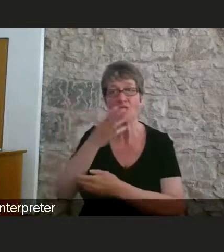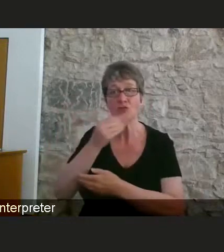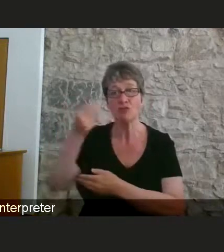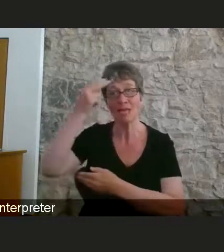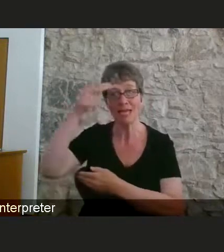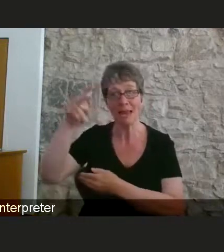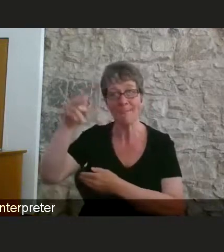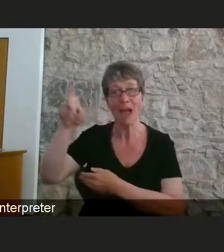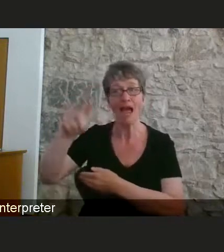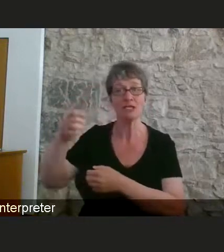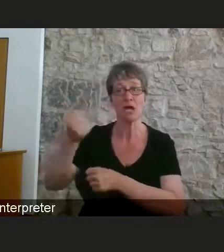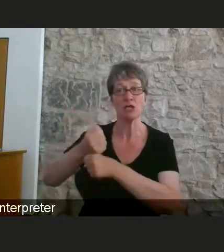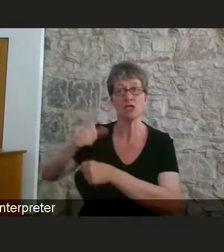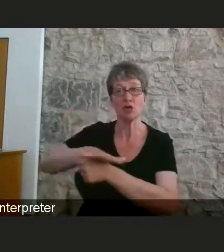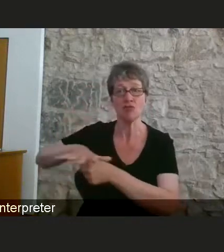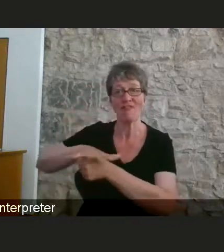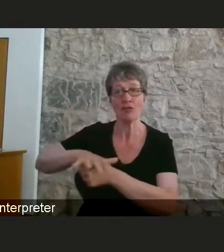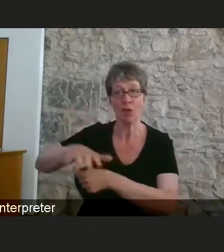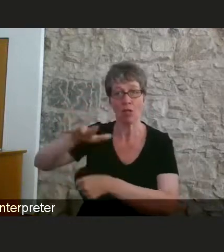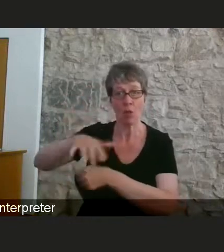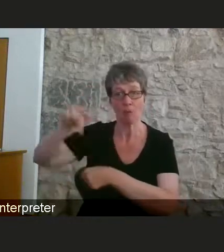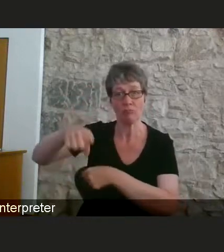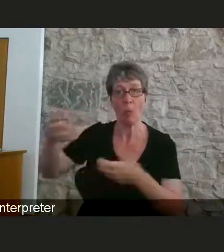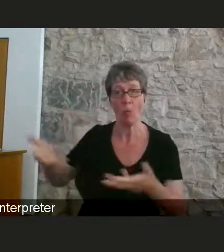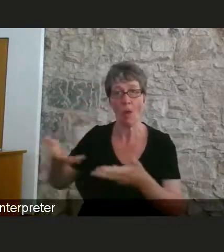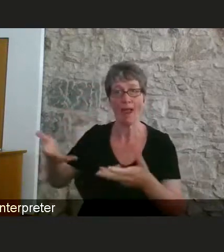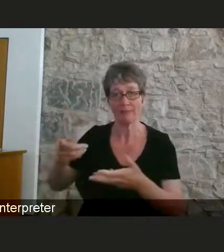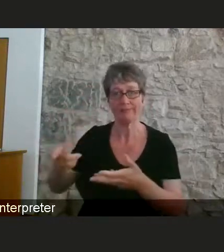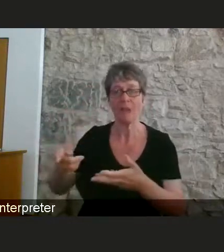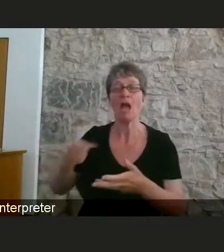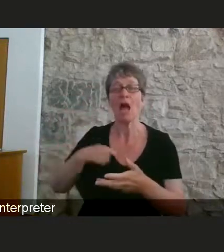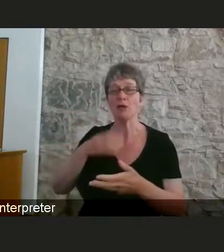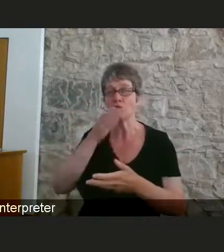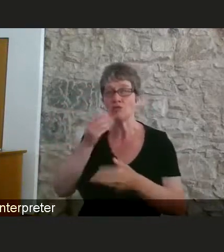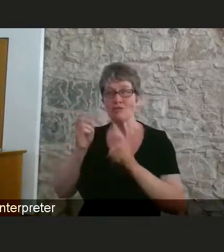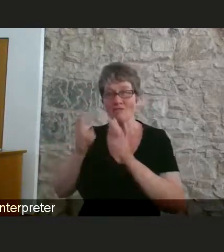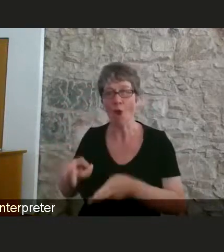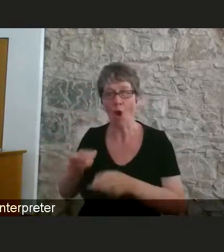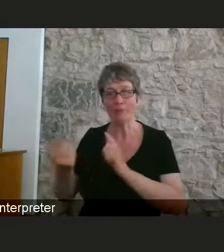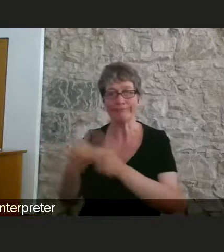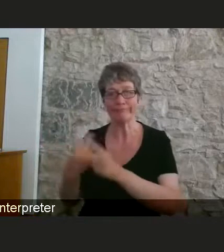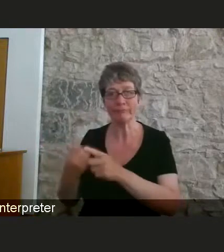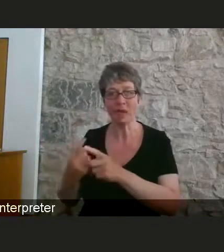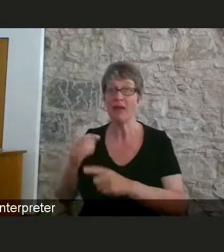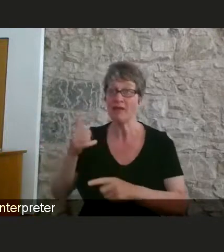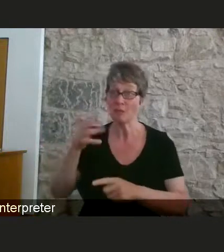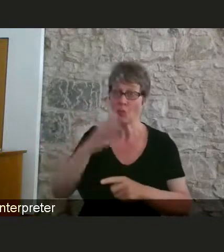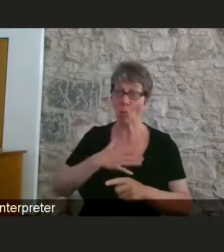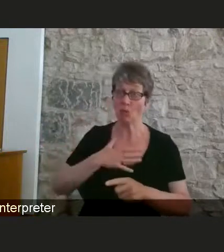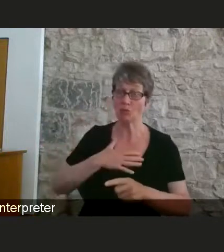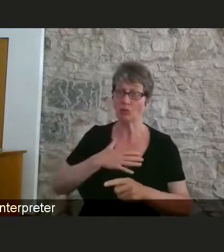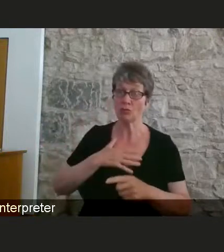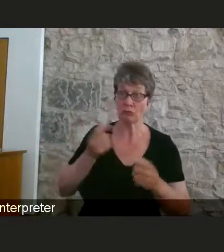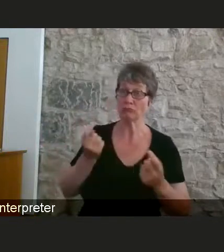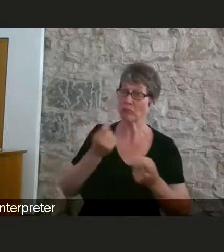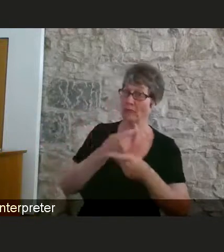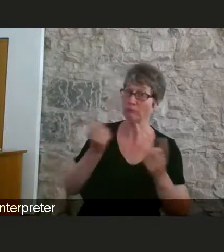box to pose any questions you would like the panel to respond to. If you are keen to share your thoughts on social media, you can do so by using the hashtag